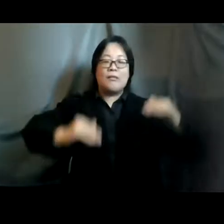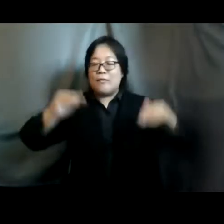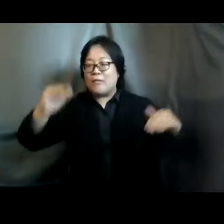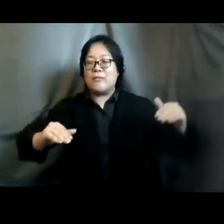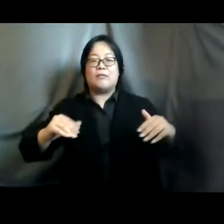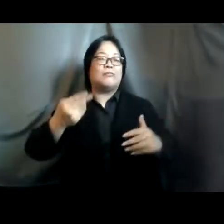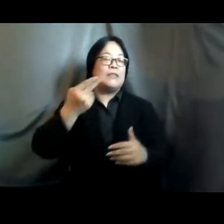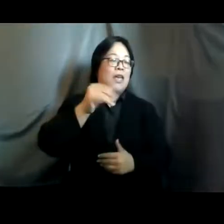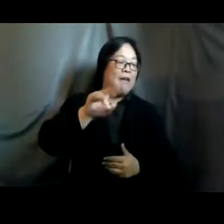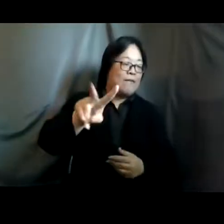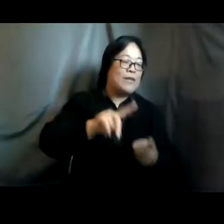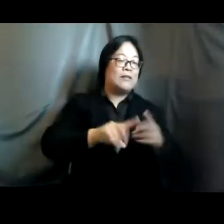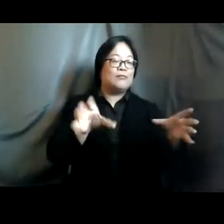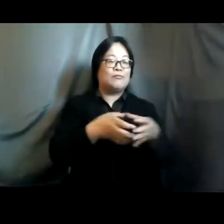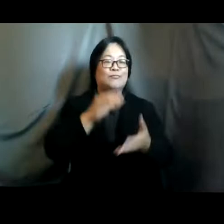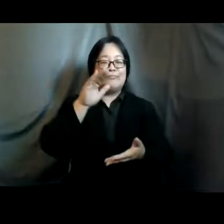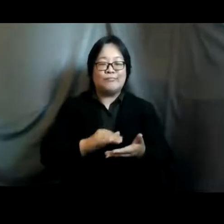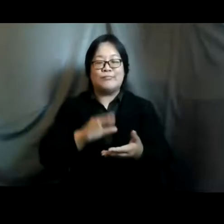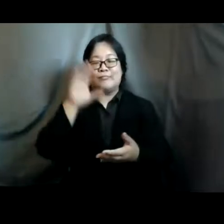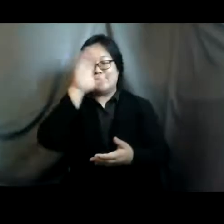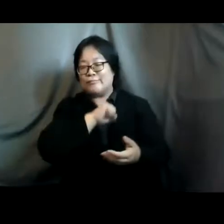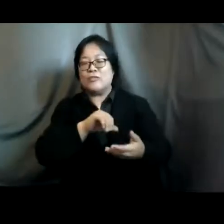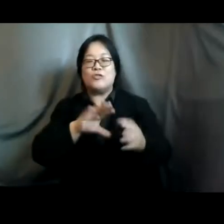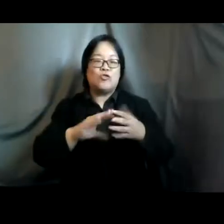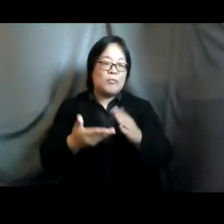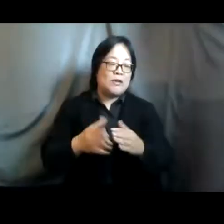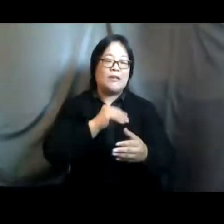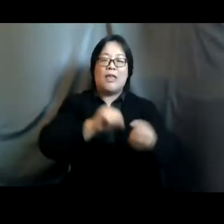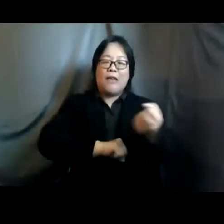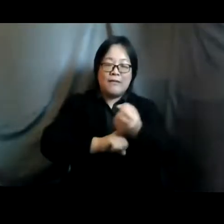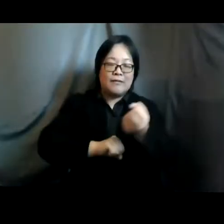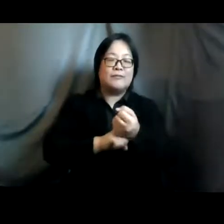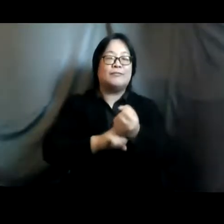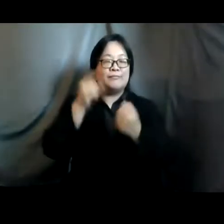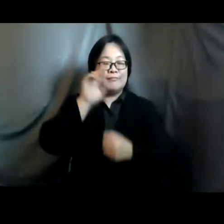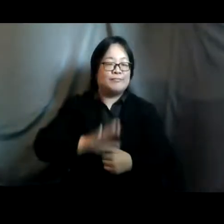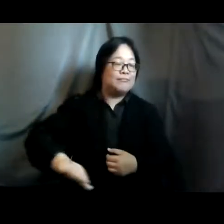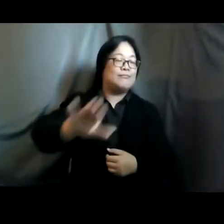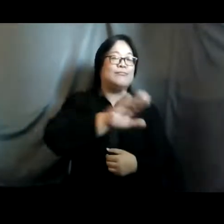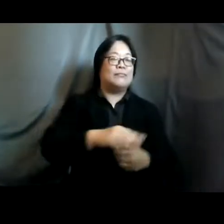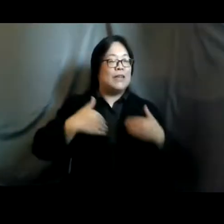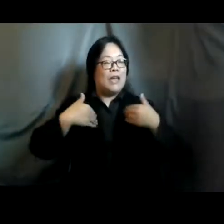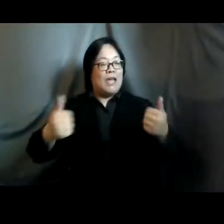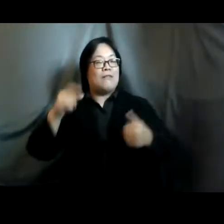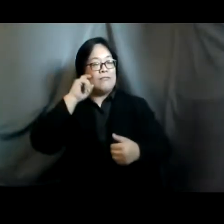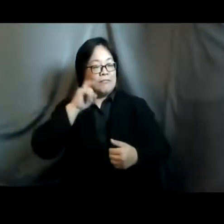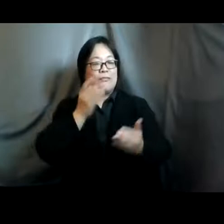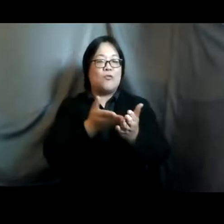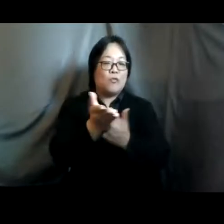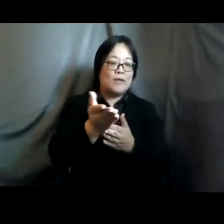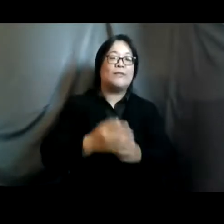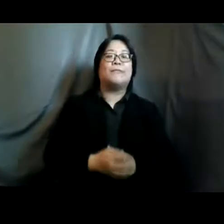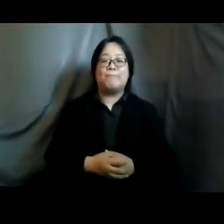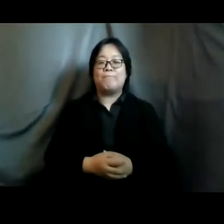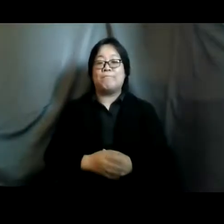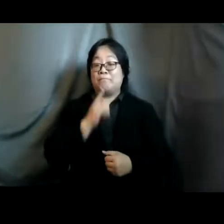and marginalized and vulnerable communities and advocate for their reproductive and health rights so i realized that